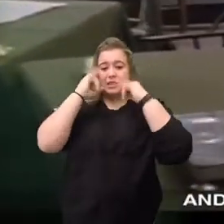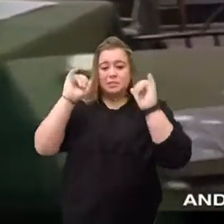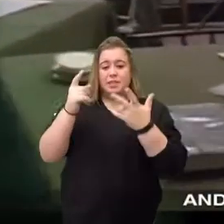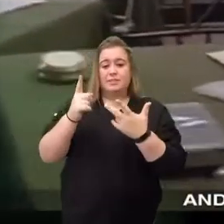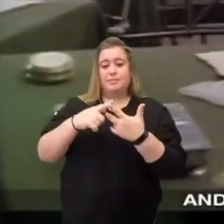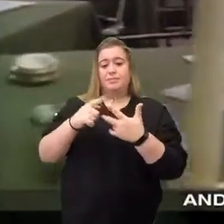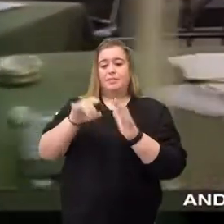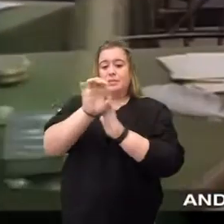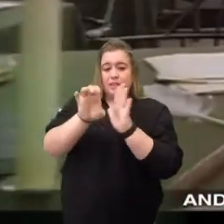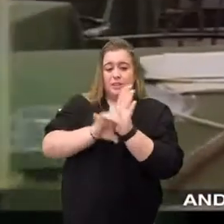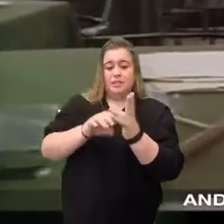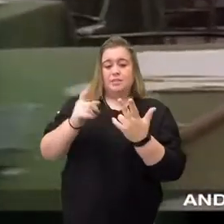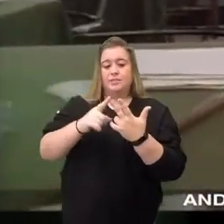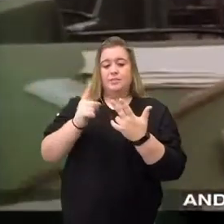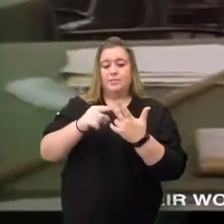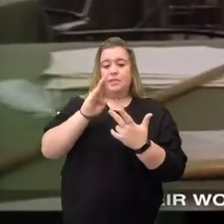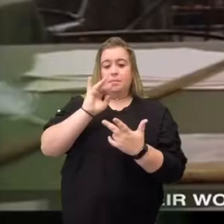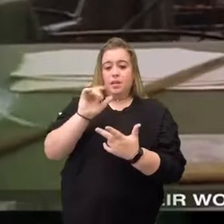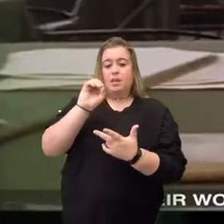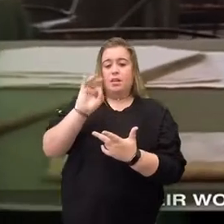and the Bill of Rights.